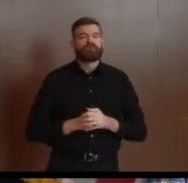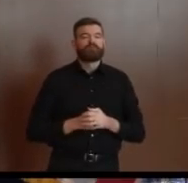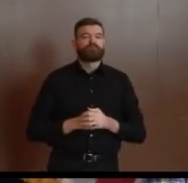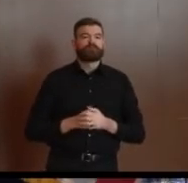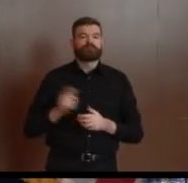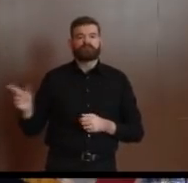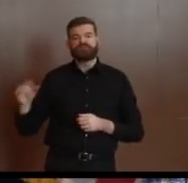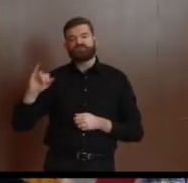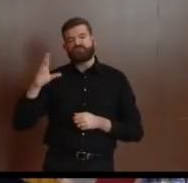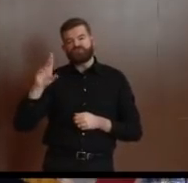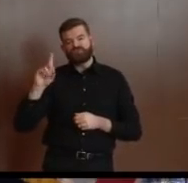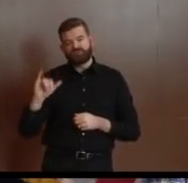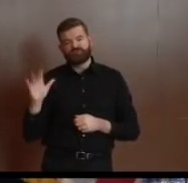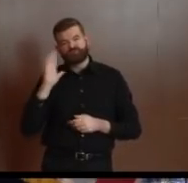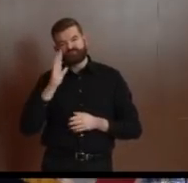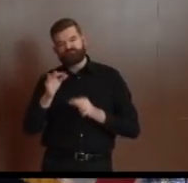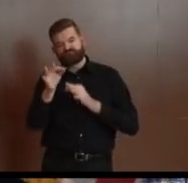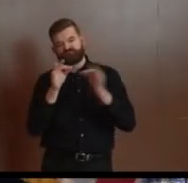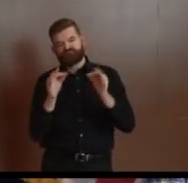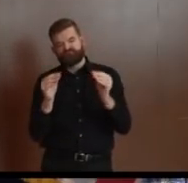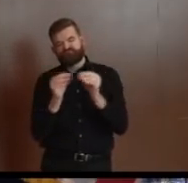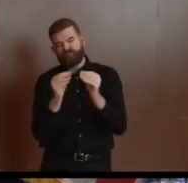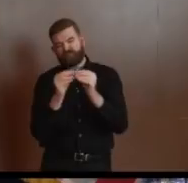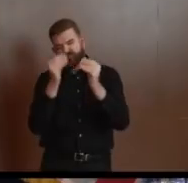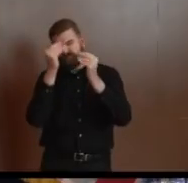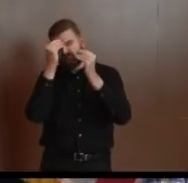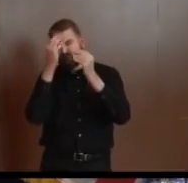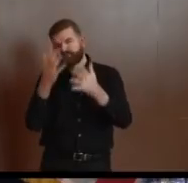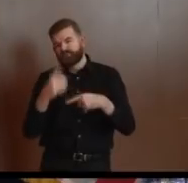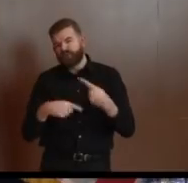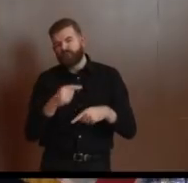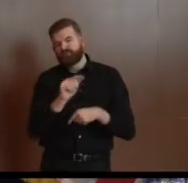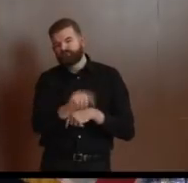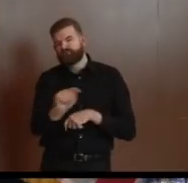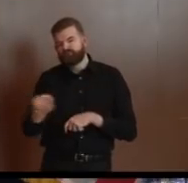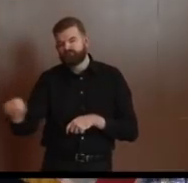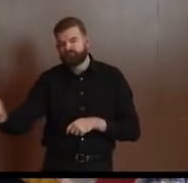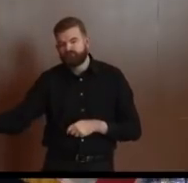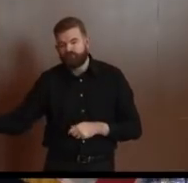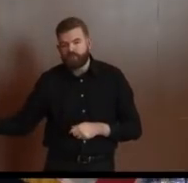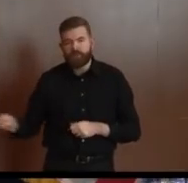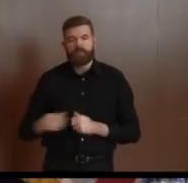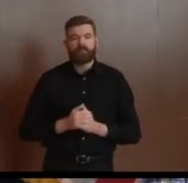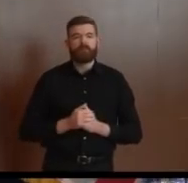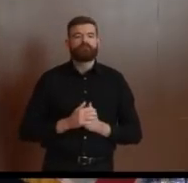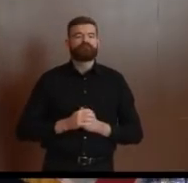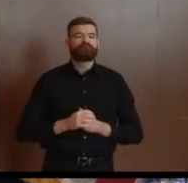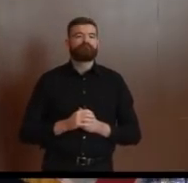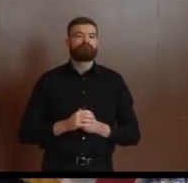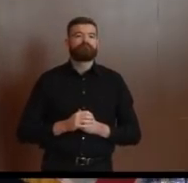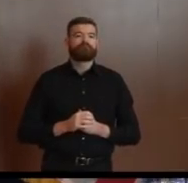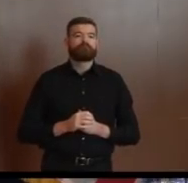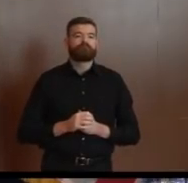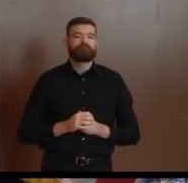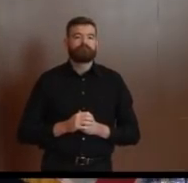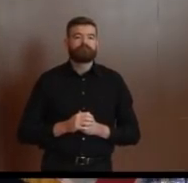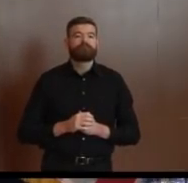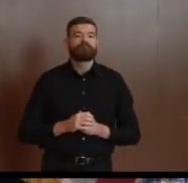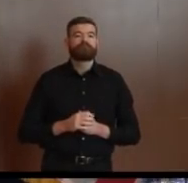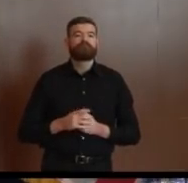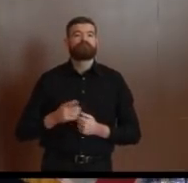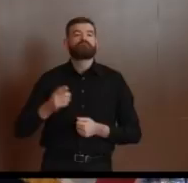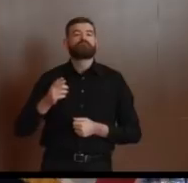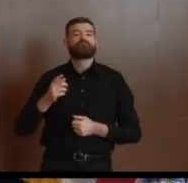these fatalities. I alluded to this this morning. The drive-through testing site at the PNC Bank Arts Center